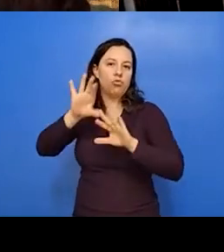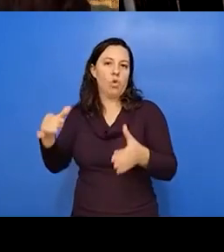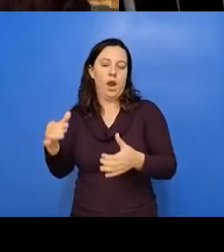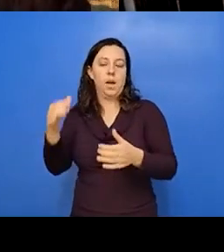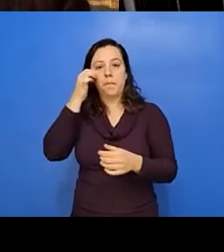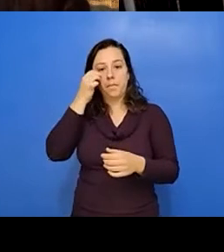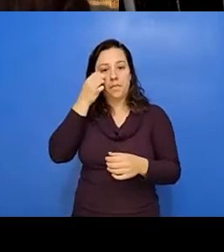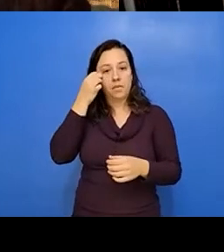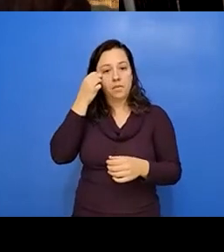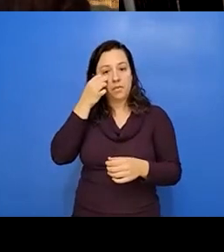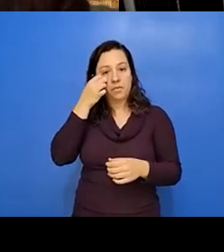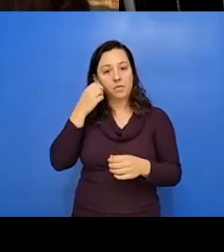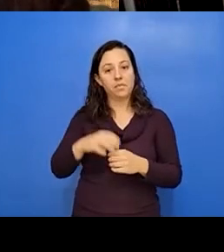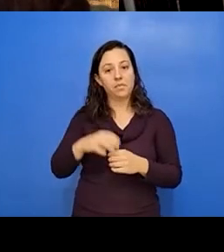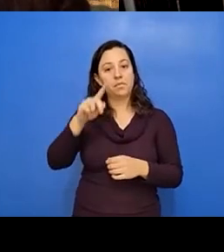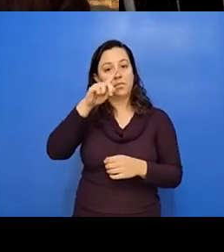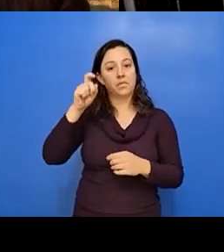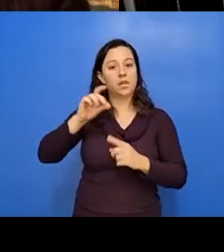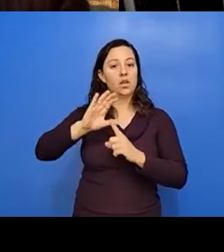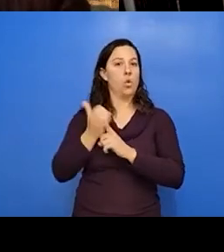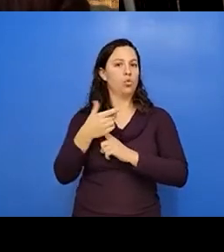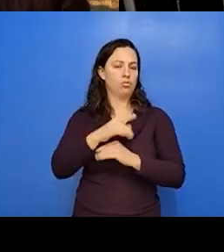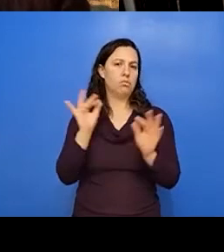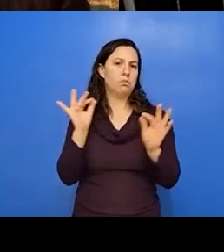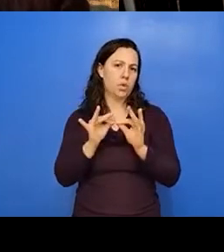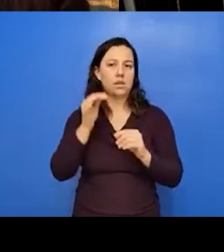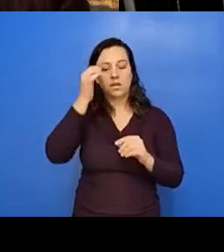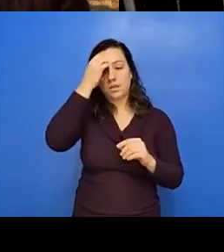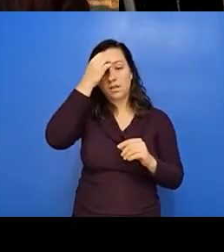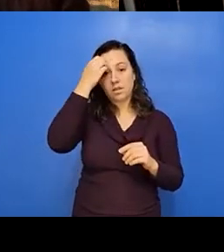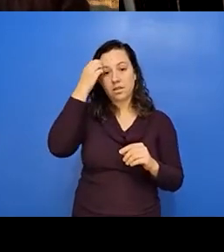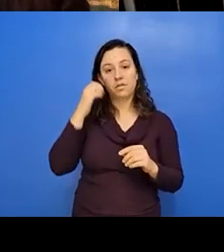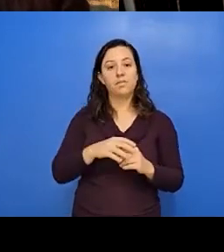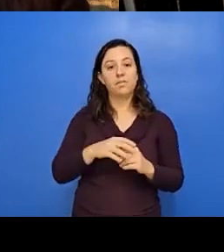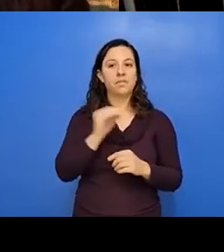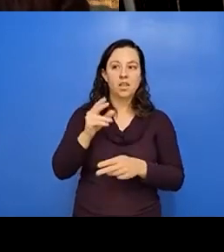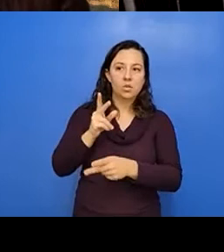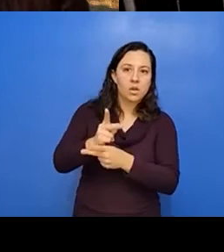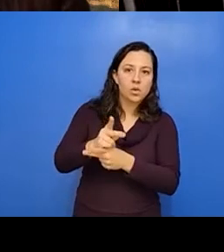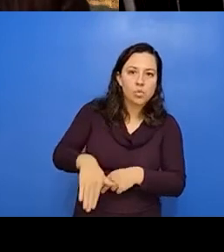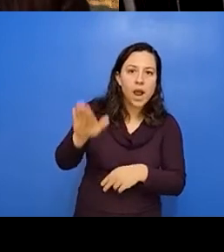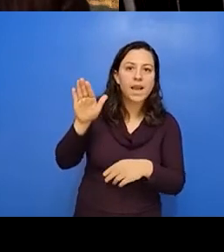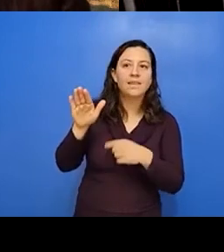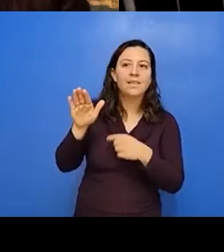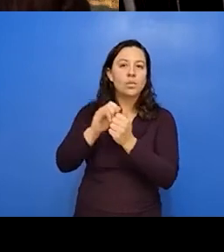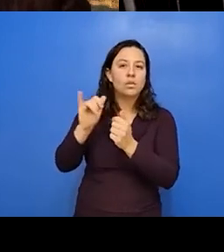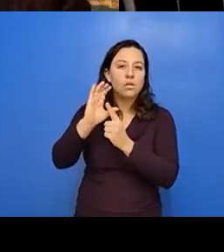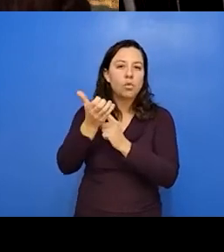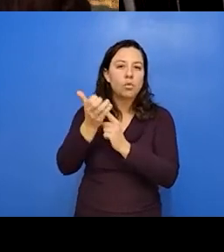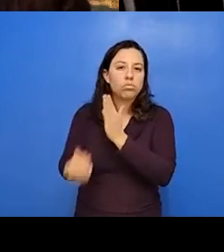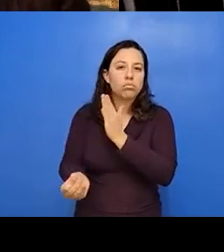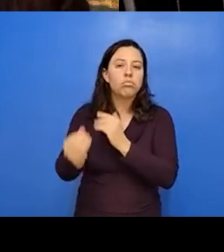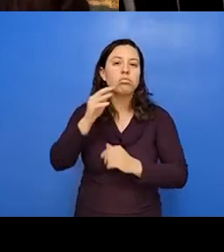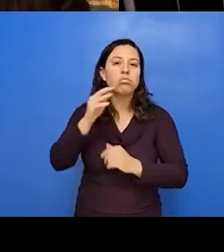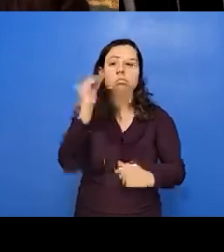culture is really important and to be raised without that culture and knowing your